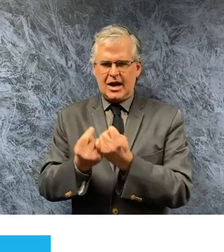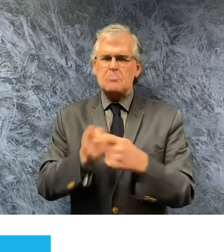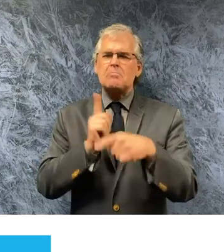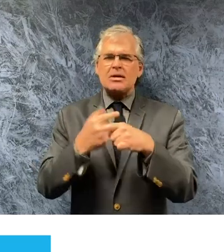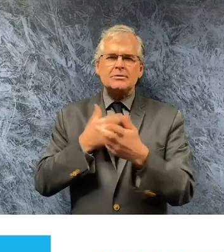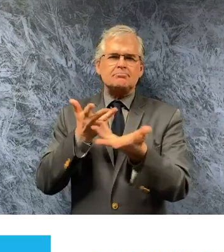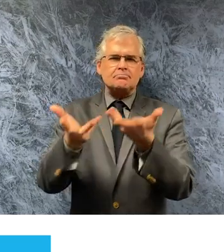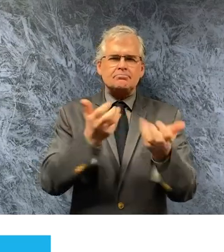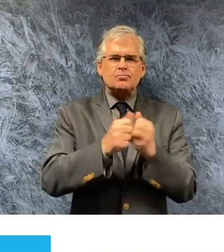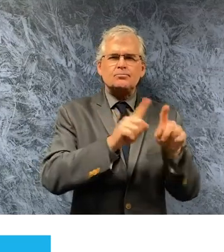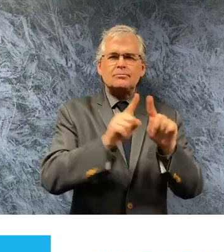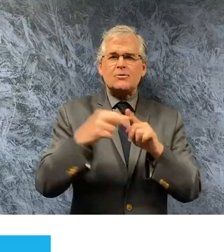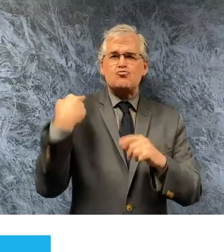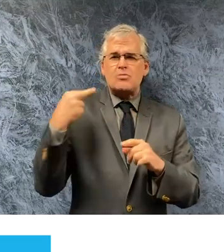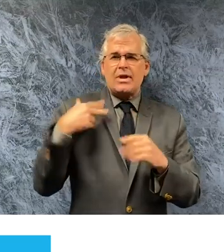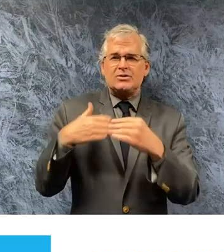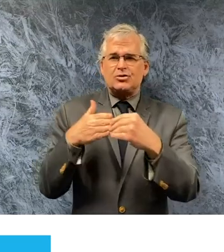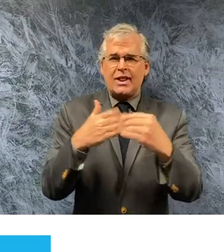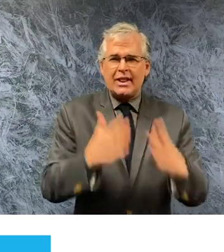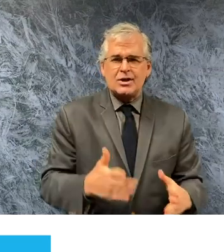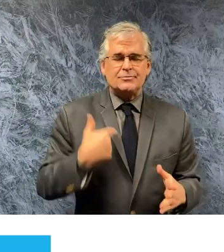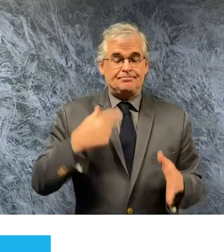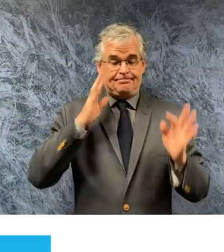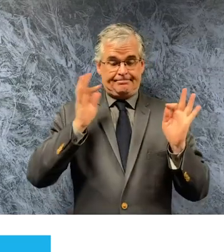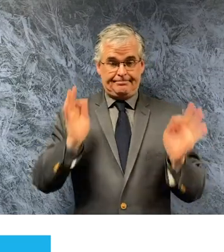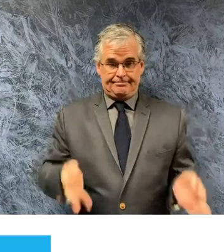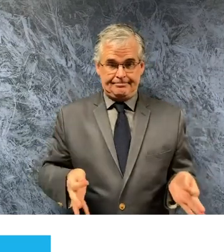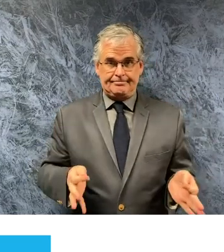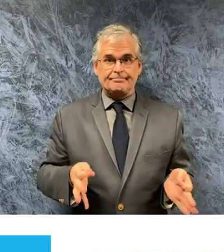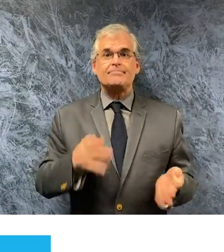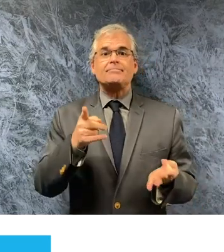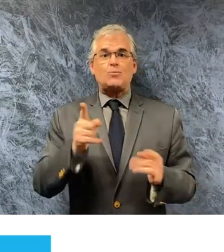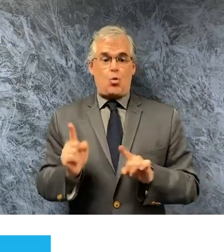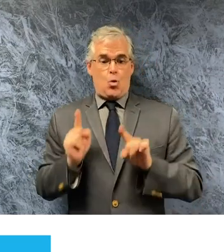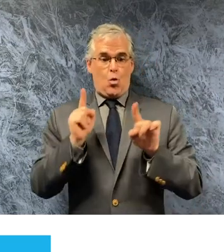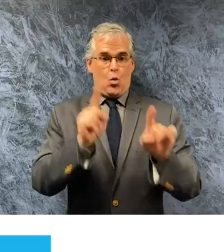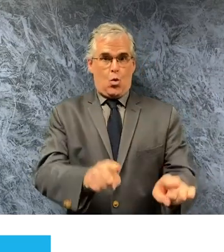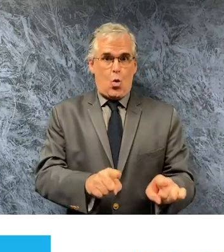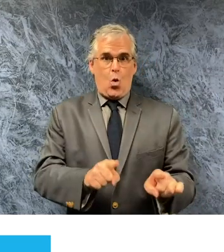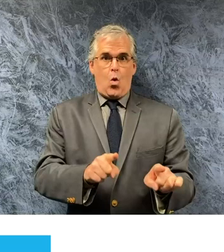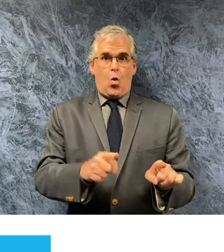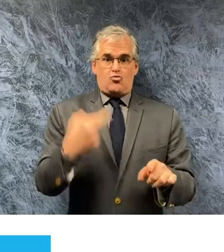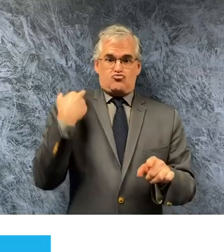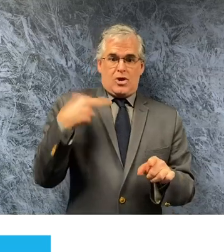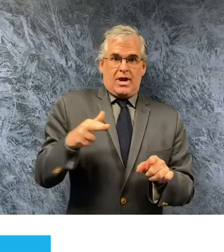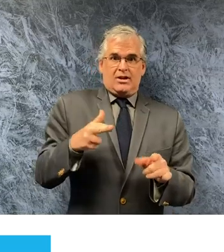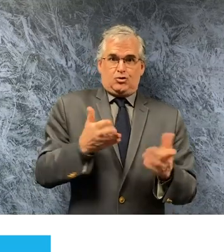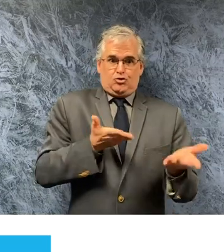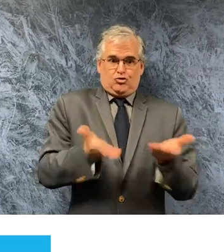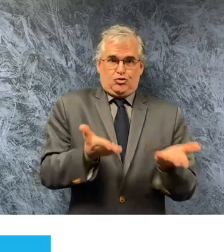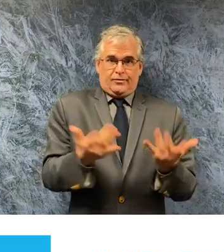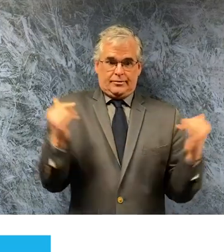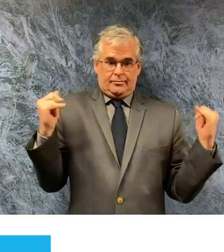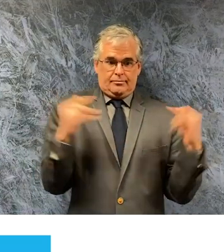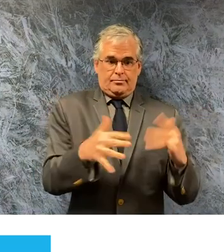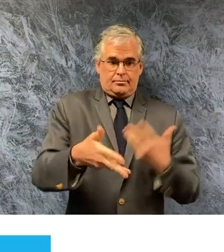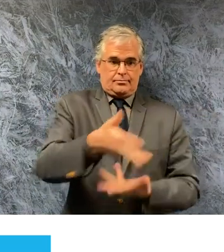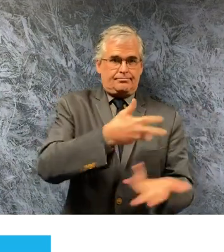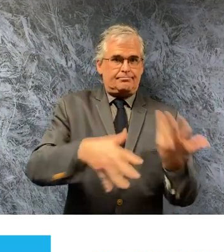to place new limitations on participation in in-person worship services this wasn't easy